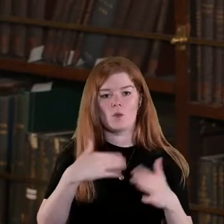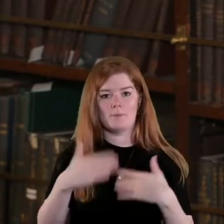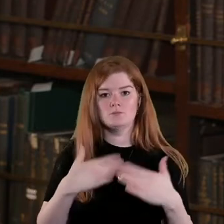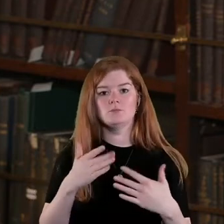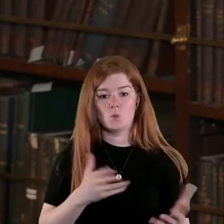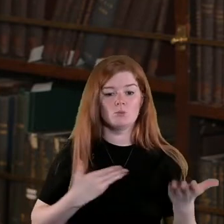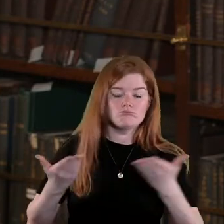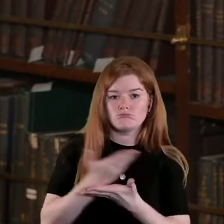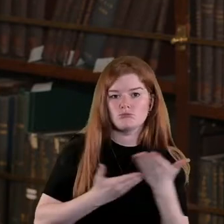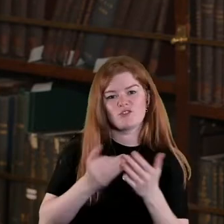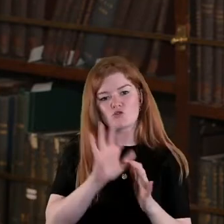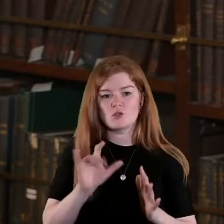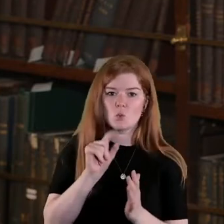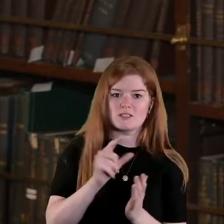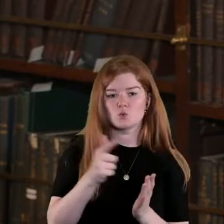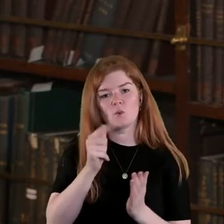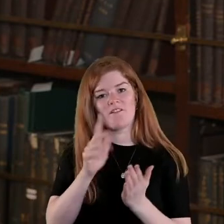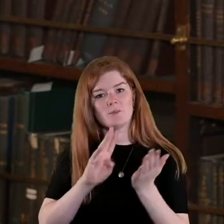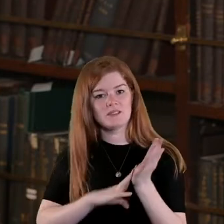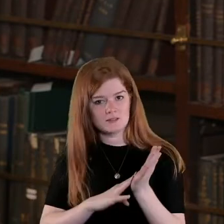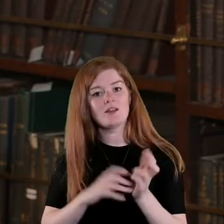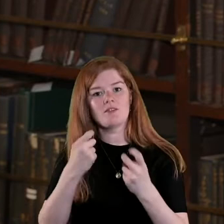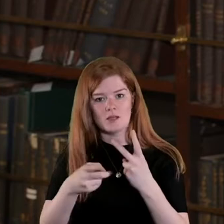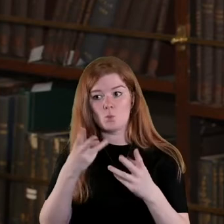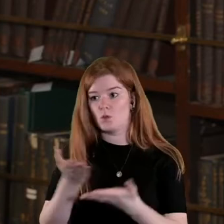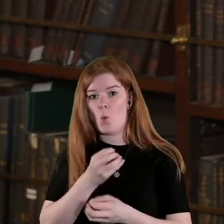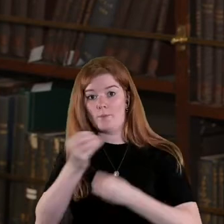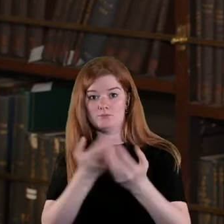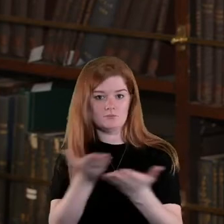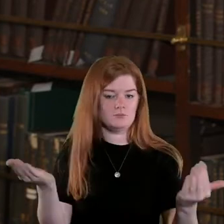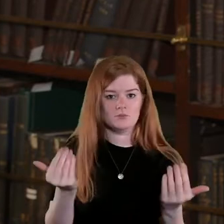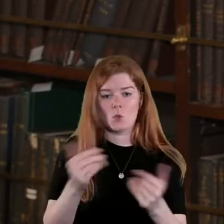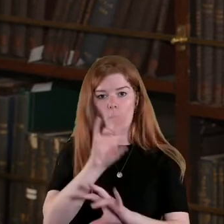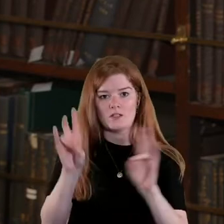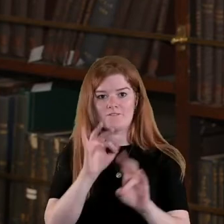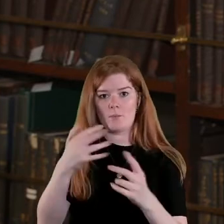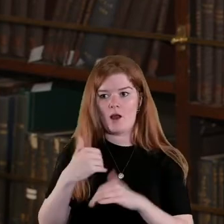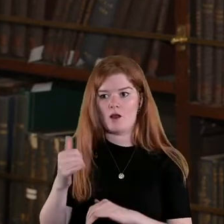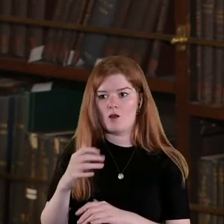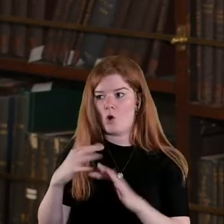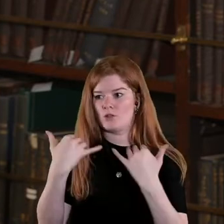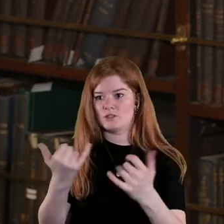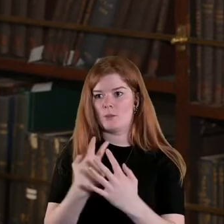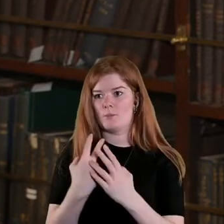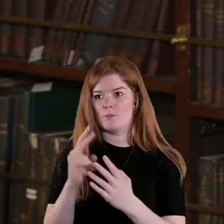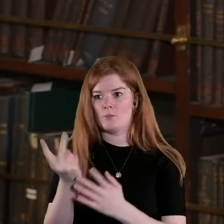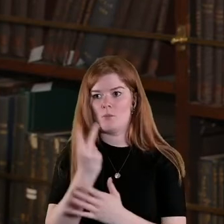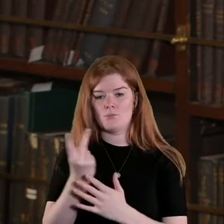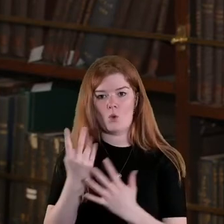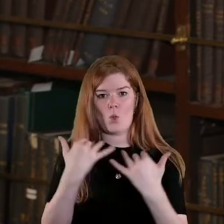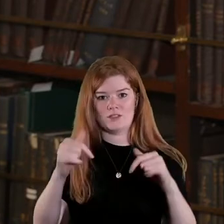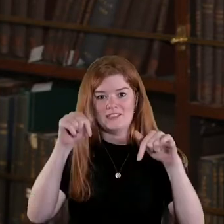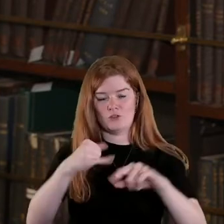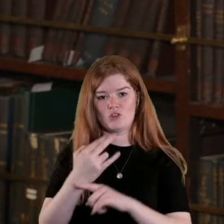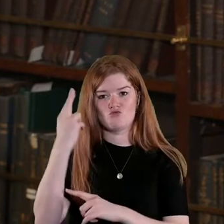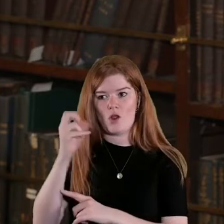a discussion for about 20-25 minutes and then we're going to open it up to questions from our audience both our audience here in the